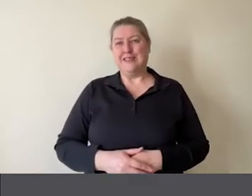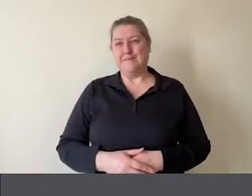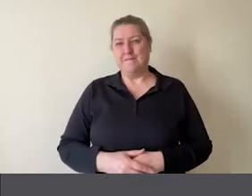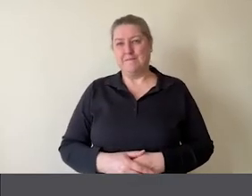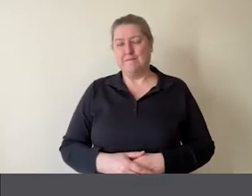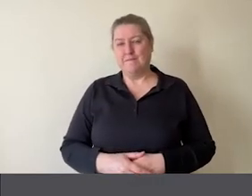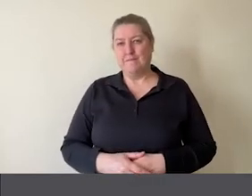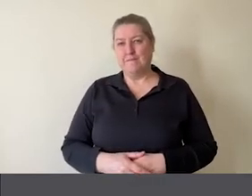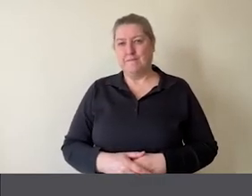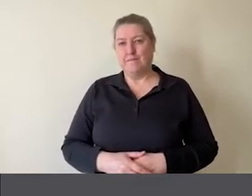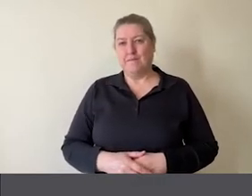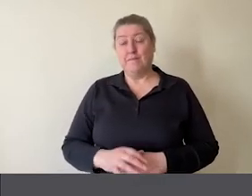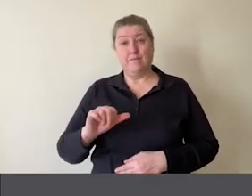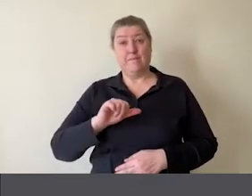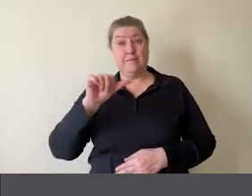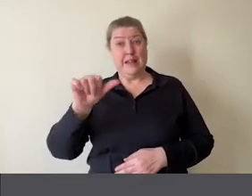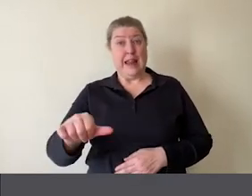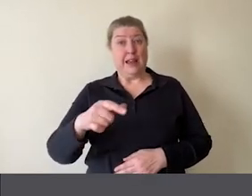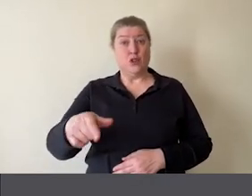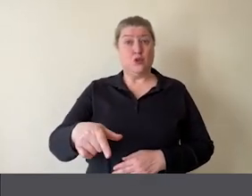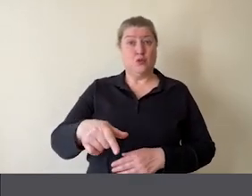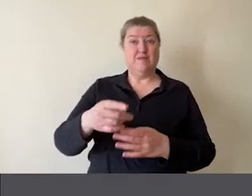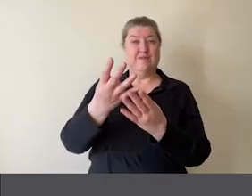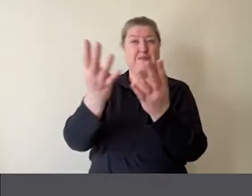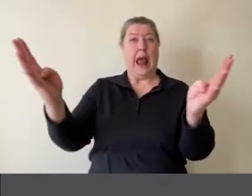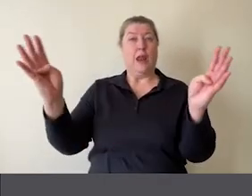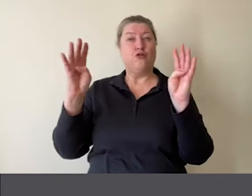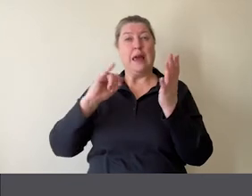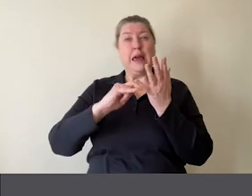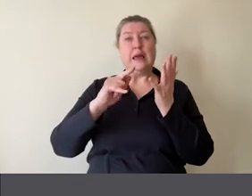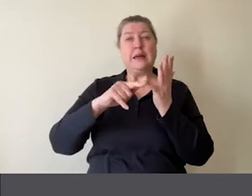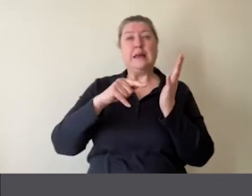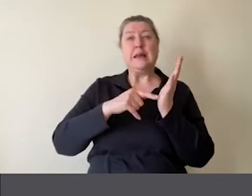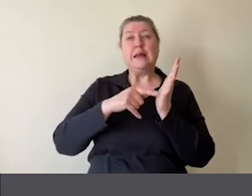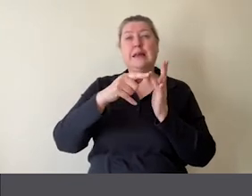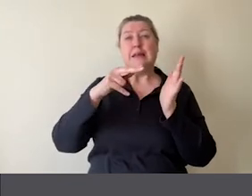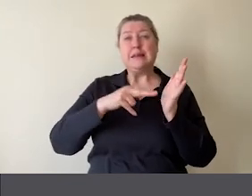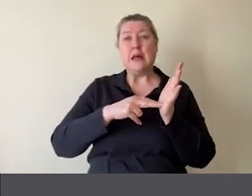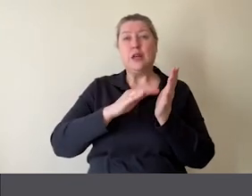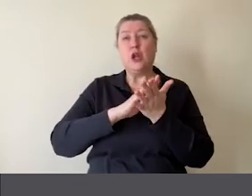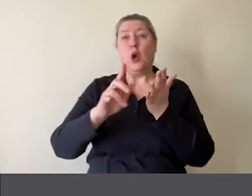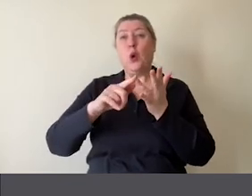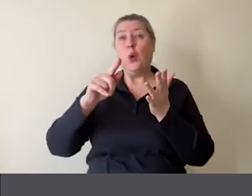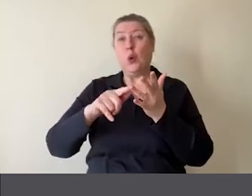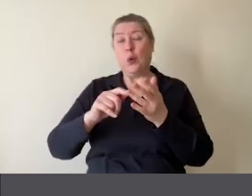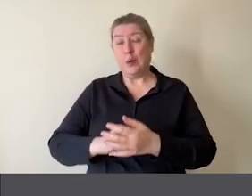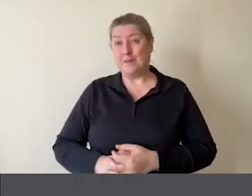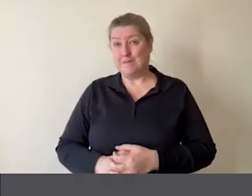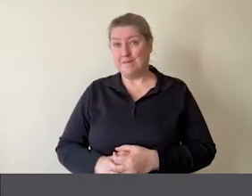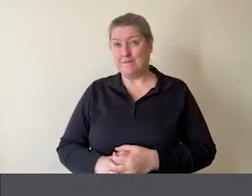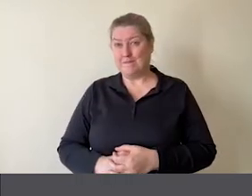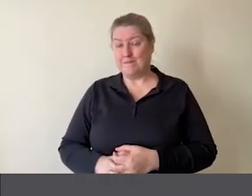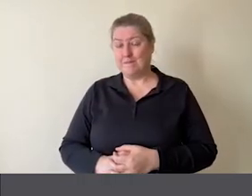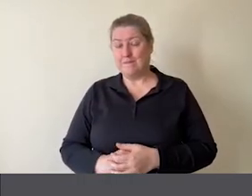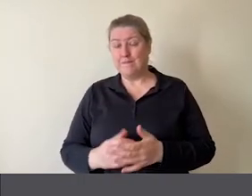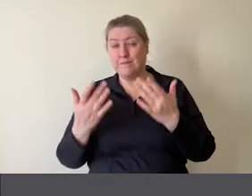Next to the Mesolithic gallery, we have the Sutton Hoo gallery. And the objects from Sutton Hoo are displayed in